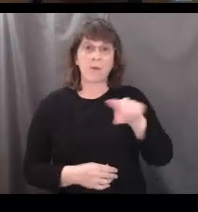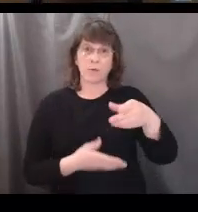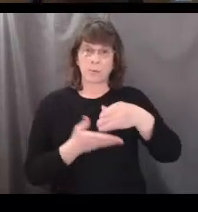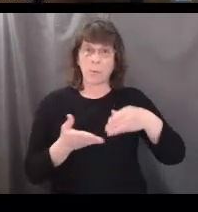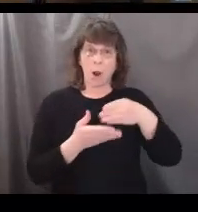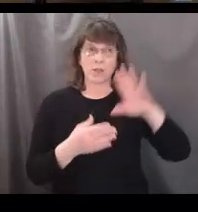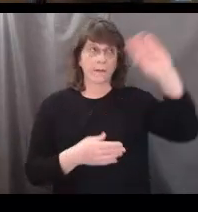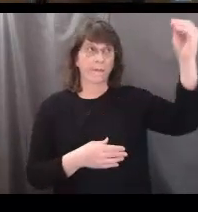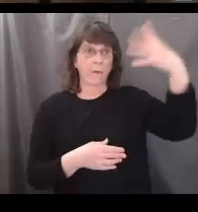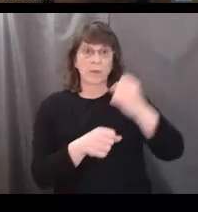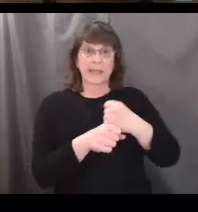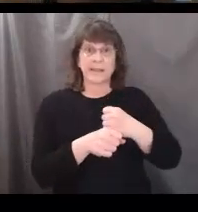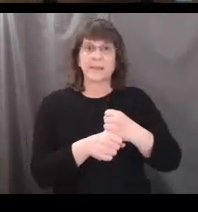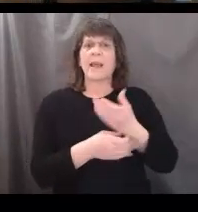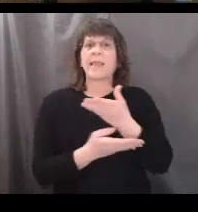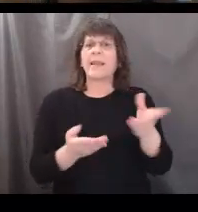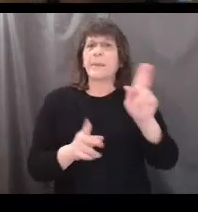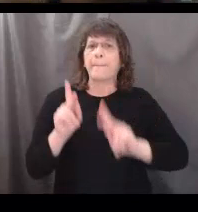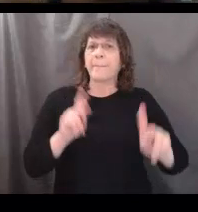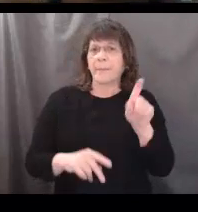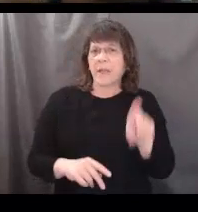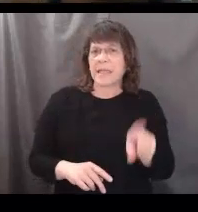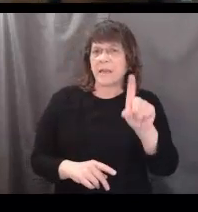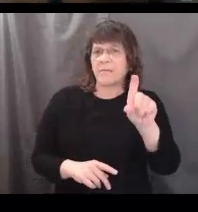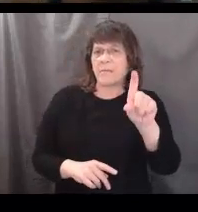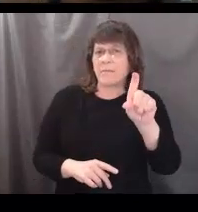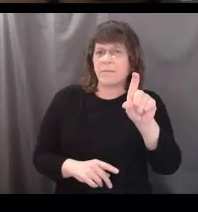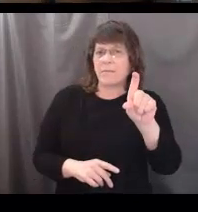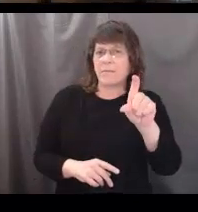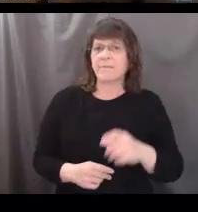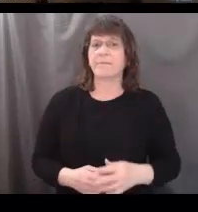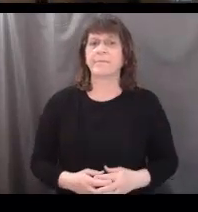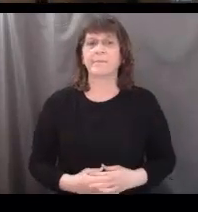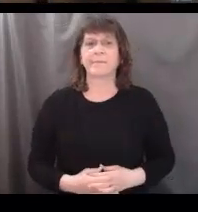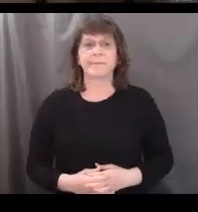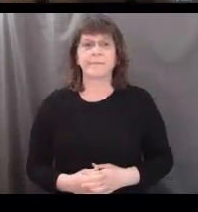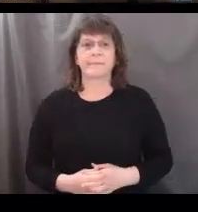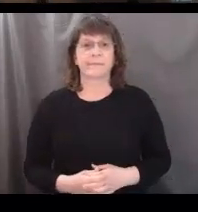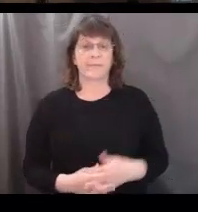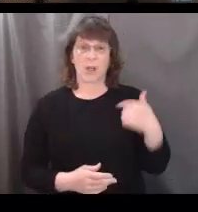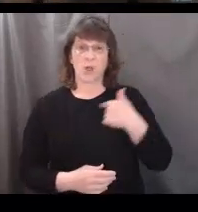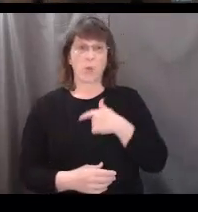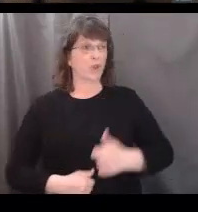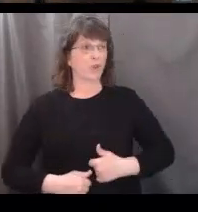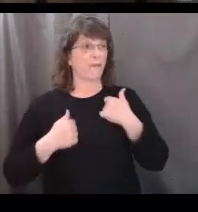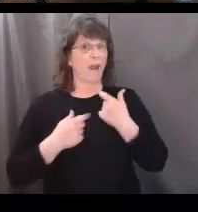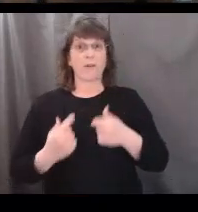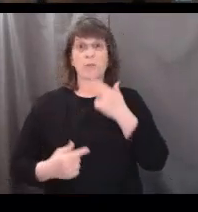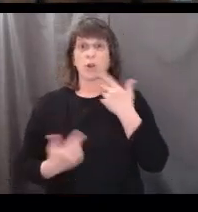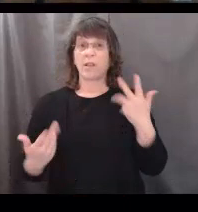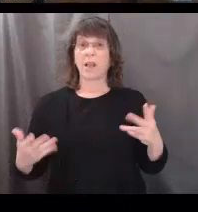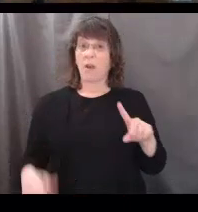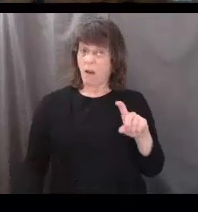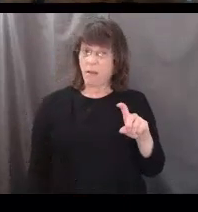of photosynthesis things that humans need to survive too? Do we just survive from sugar?